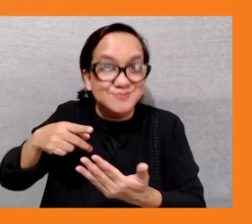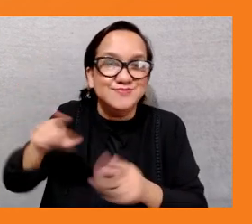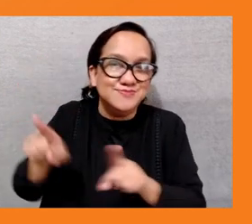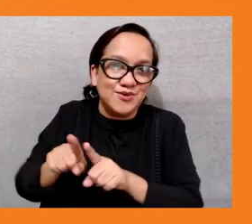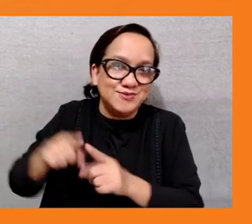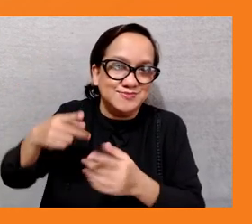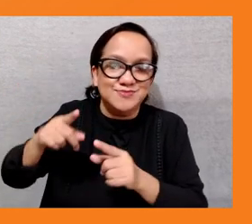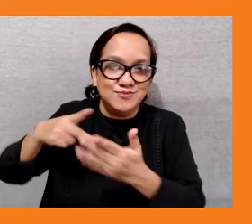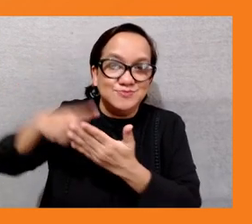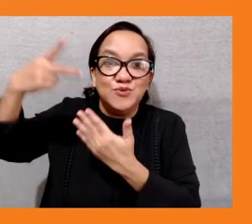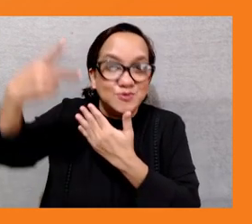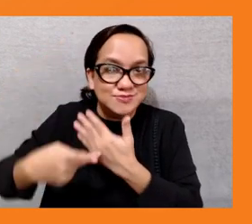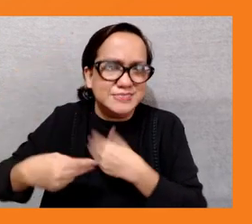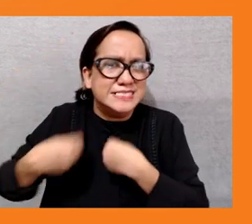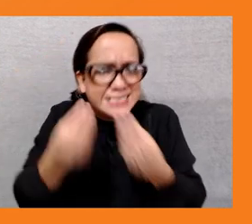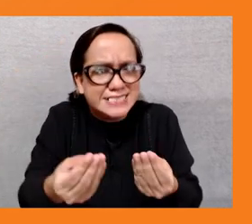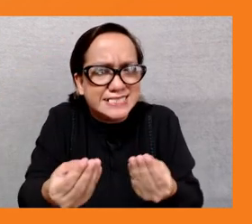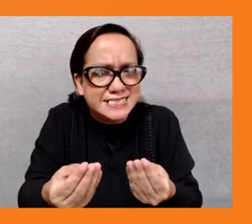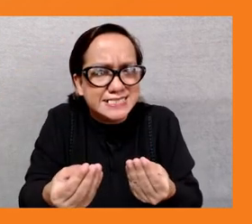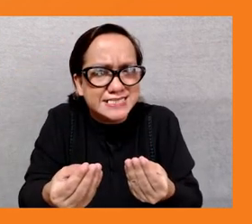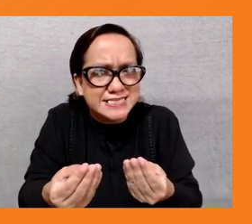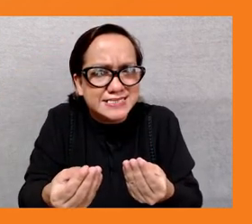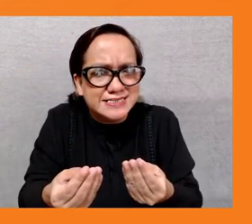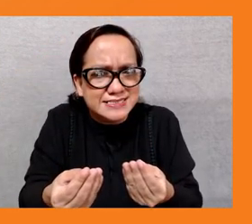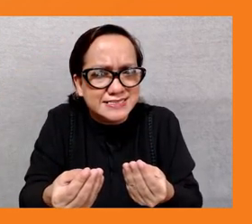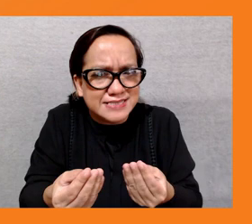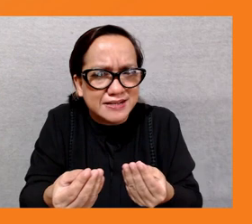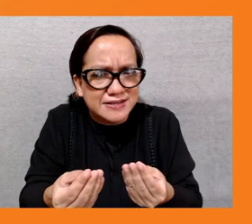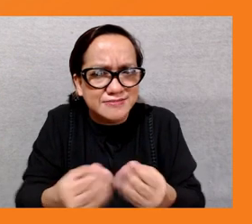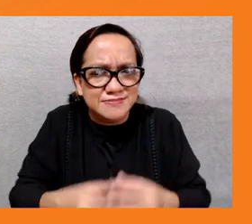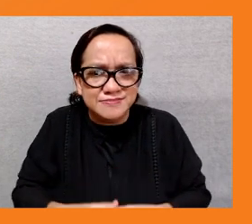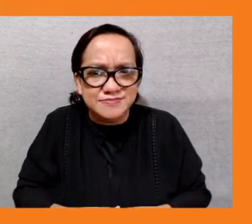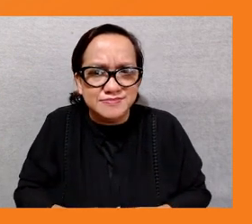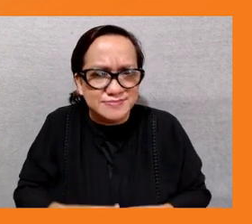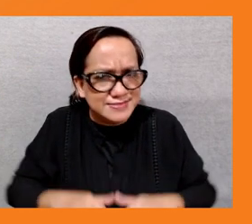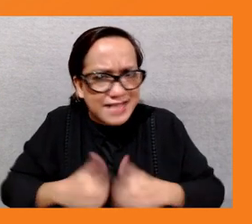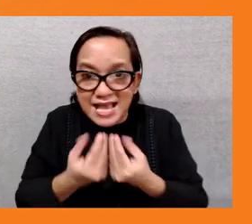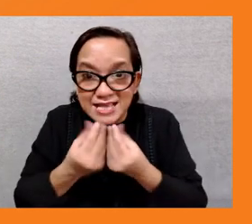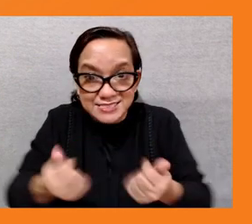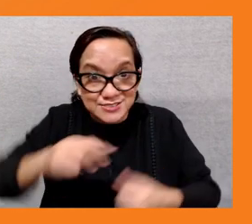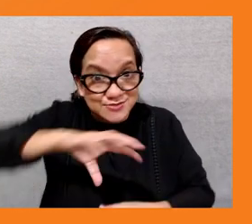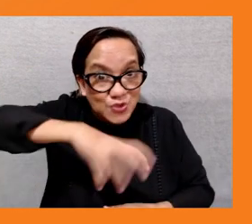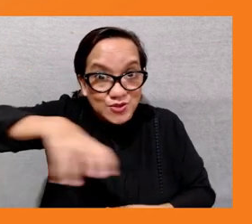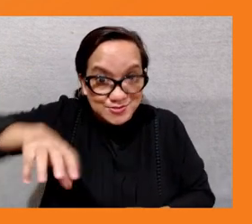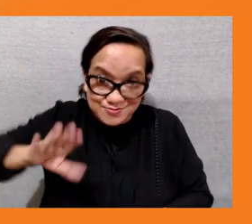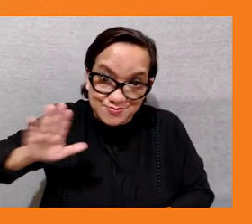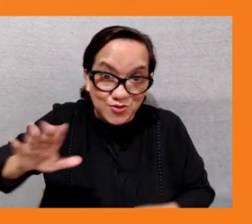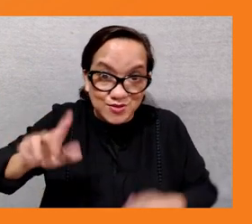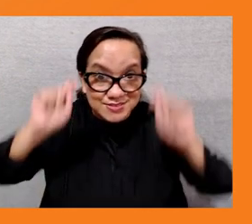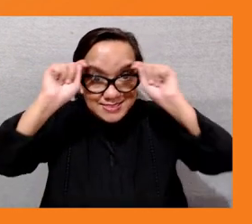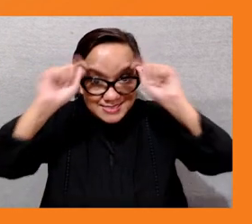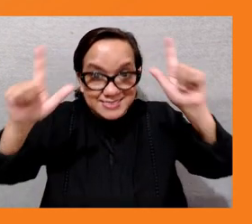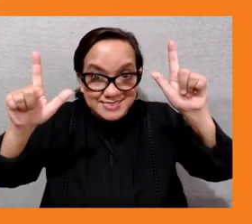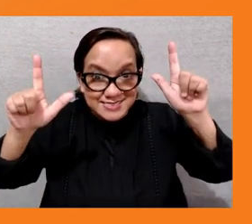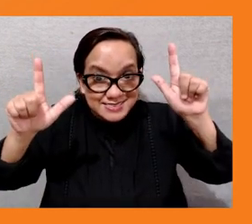particularly in timoleste um where where she highlighted the work that plan is is doing with the empowering women